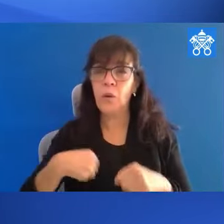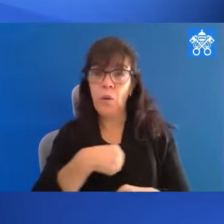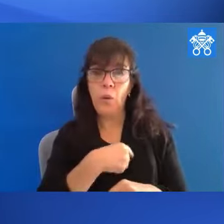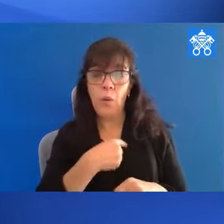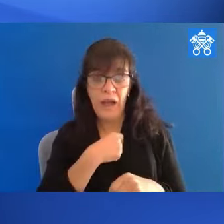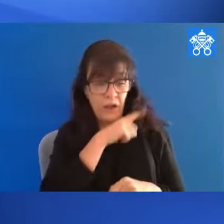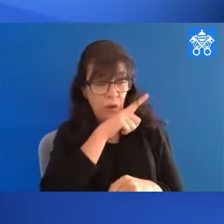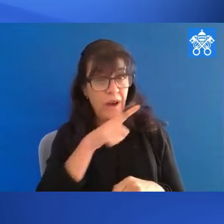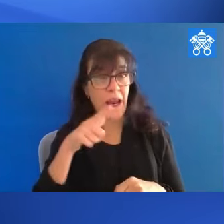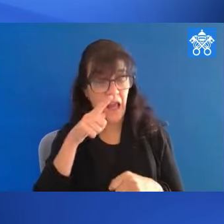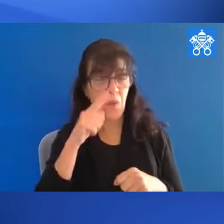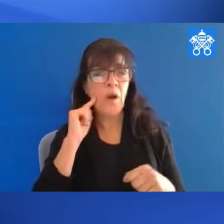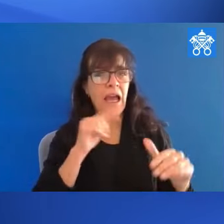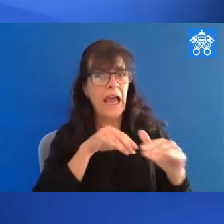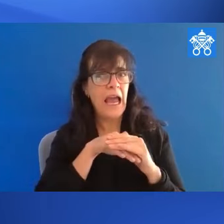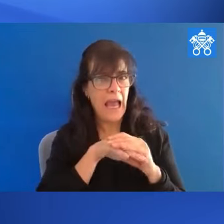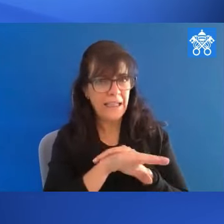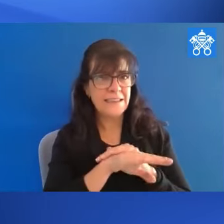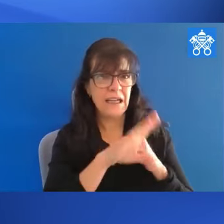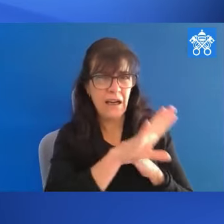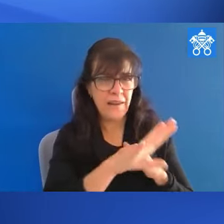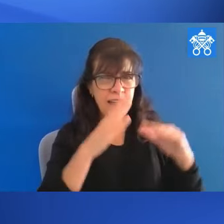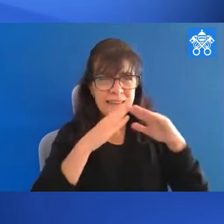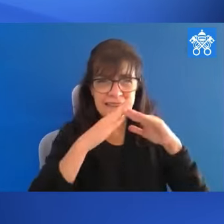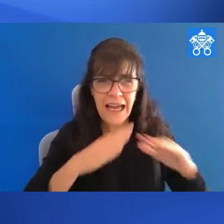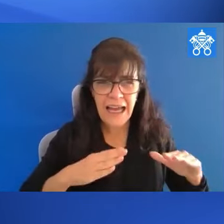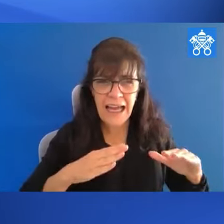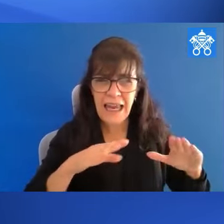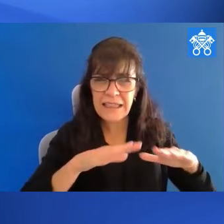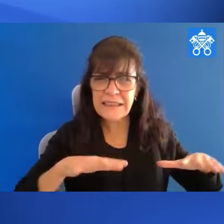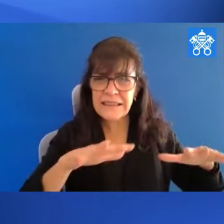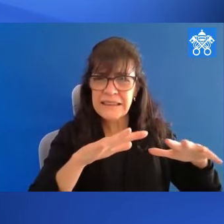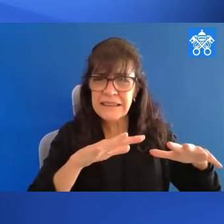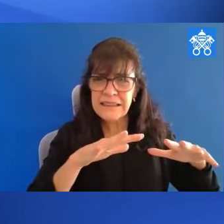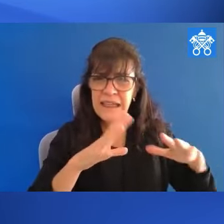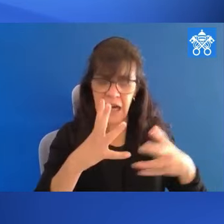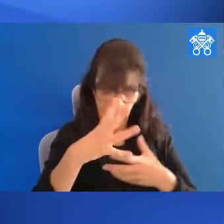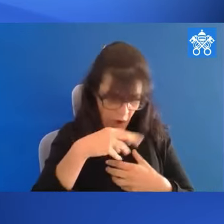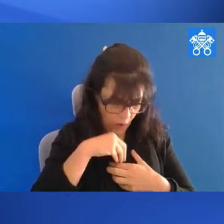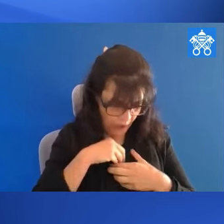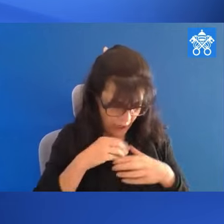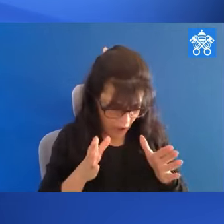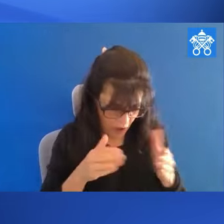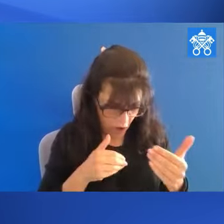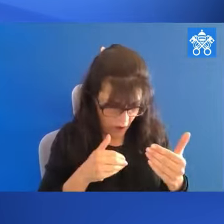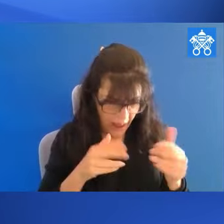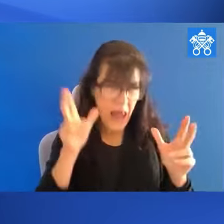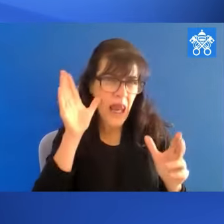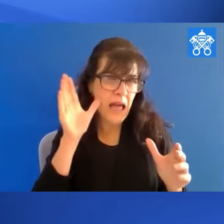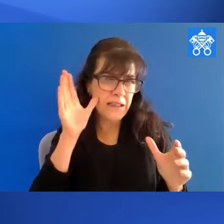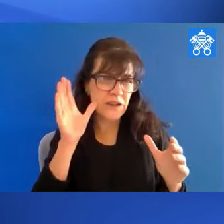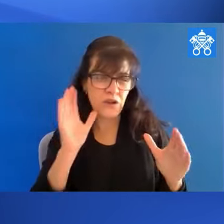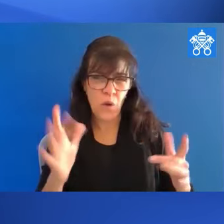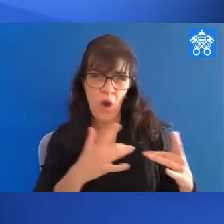are invited to enter the wilderness, that is, silence, our inner chamber, listening to the heart,